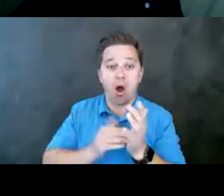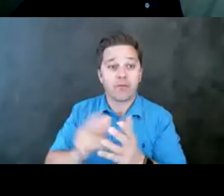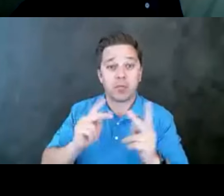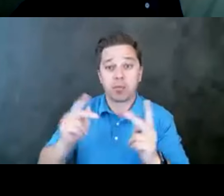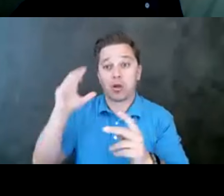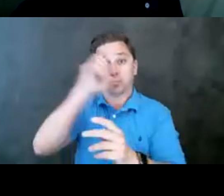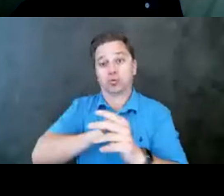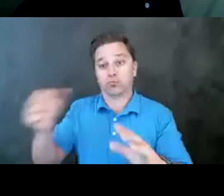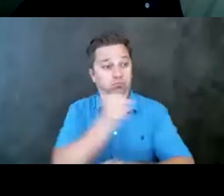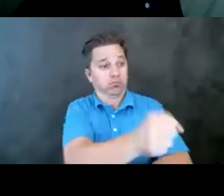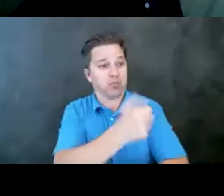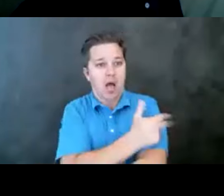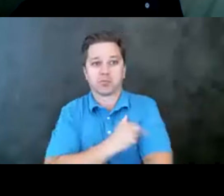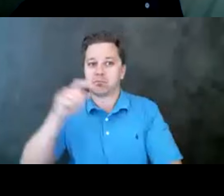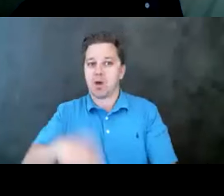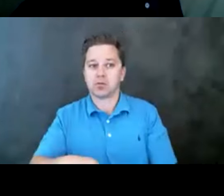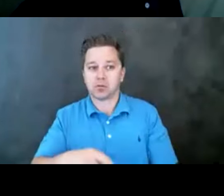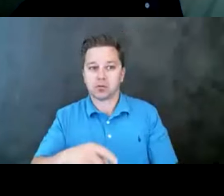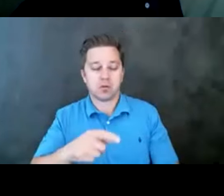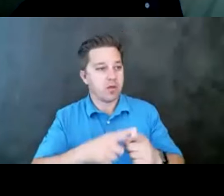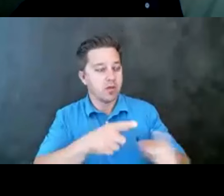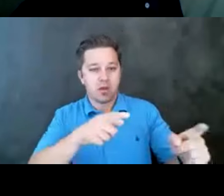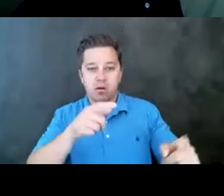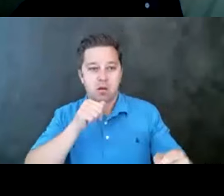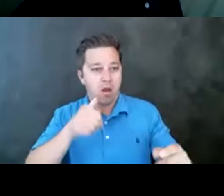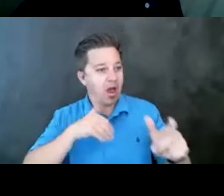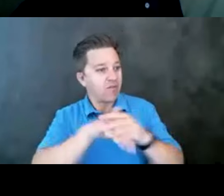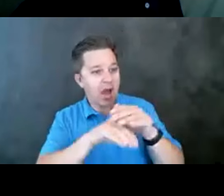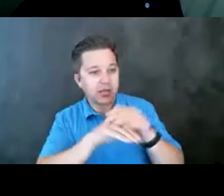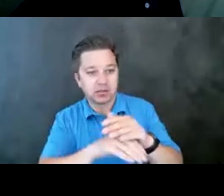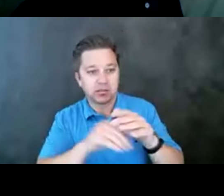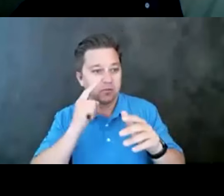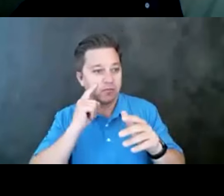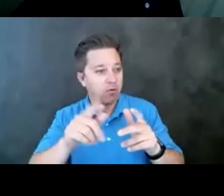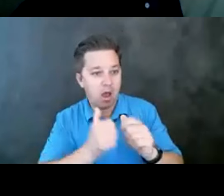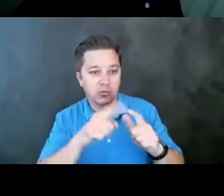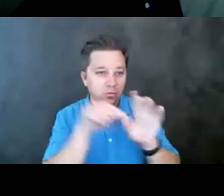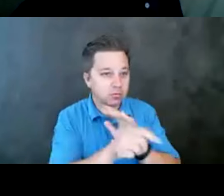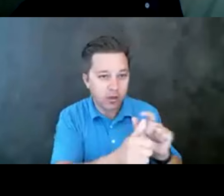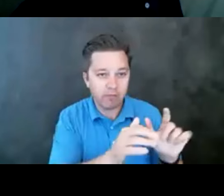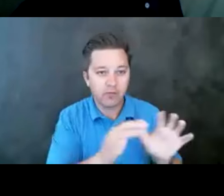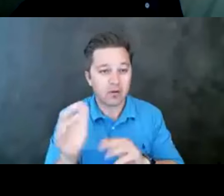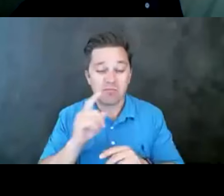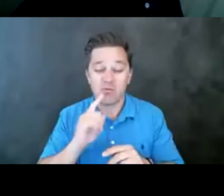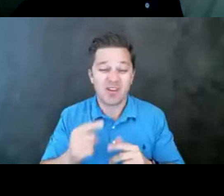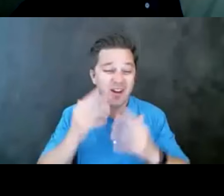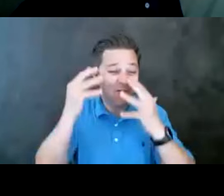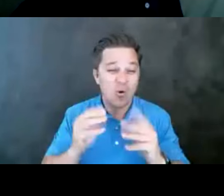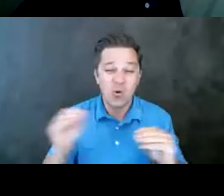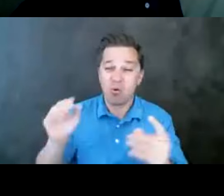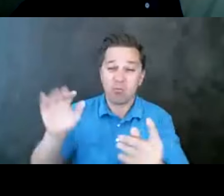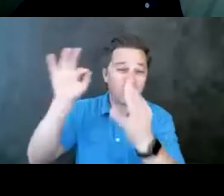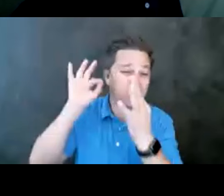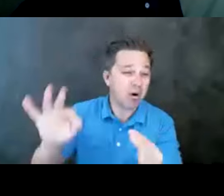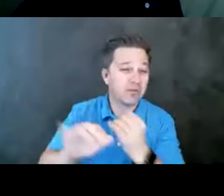that safe environment where they won't have access to lethal means. And one thing we've seen is that, unfortunately, there is no such thing as a perfectly safe